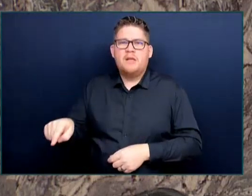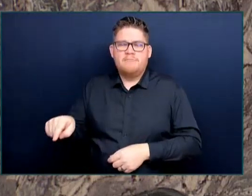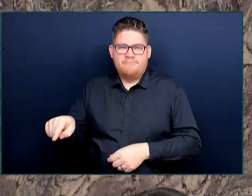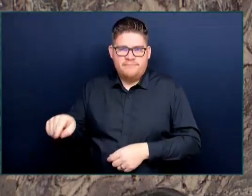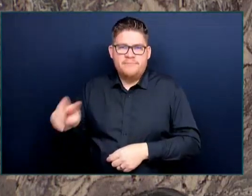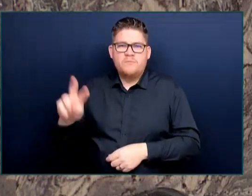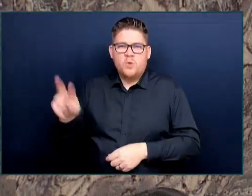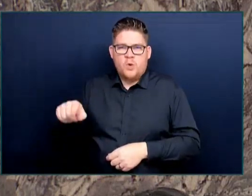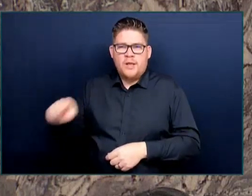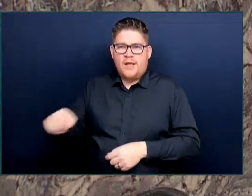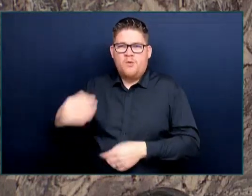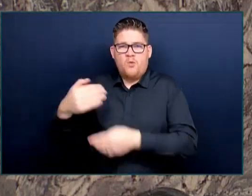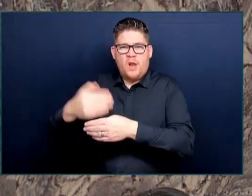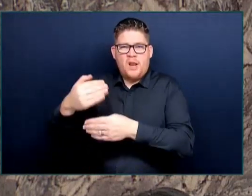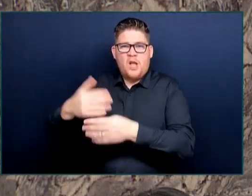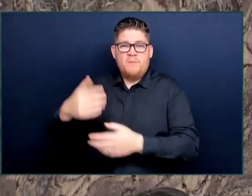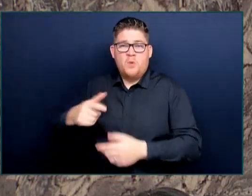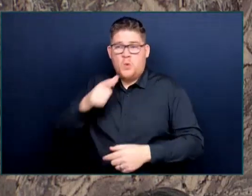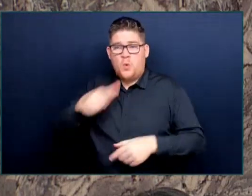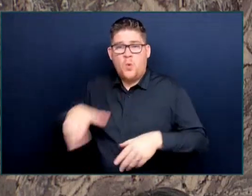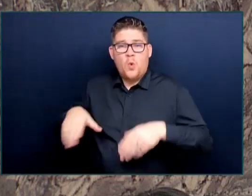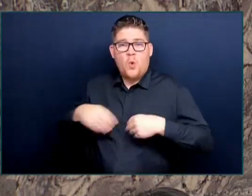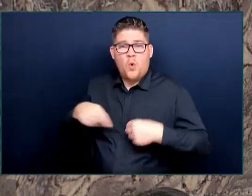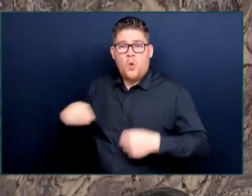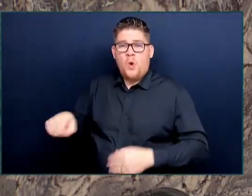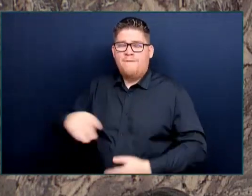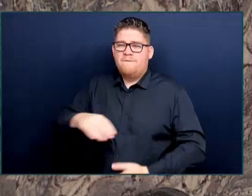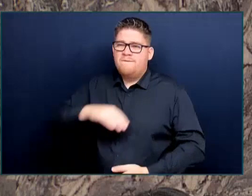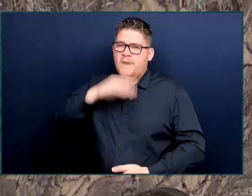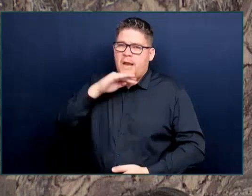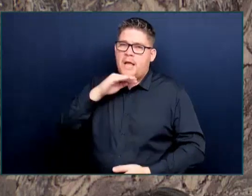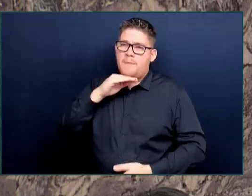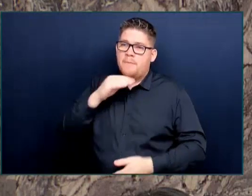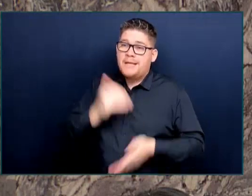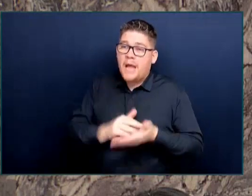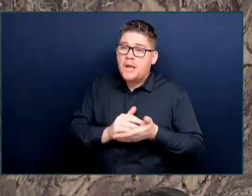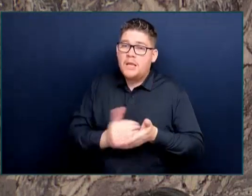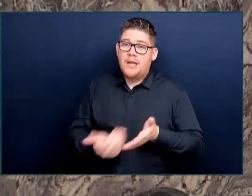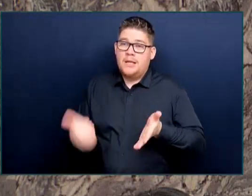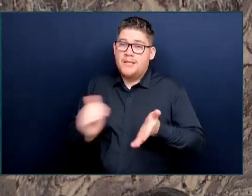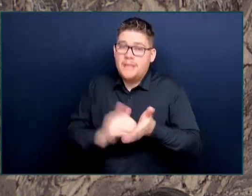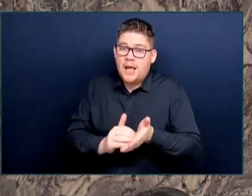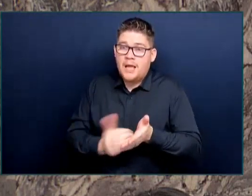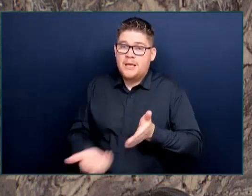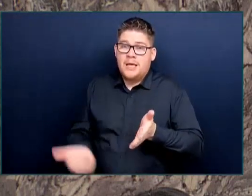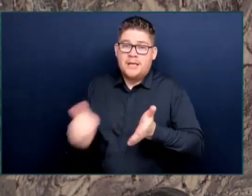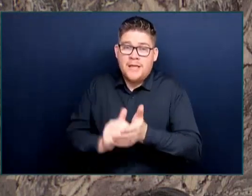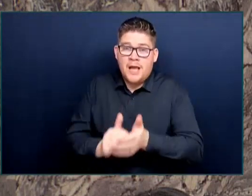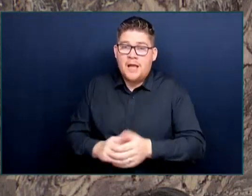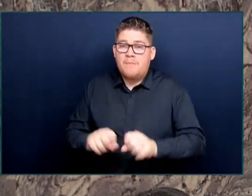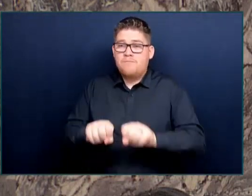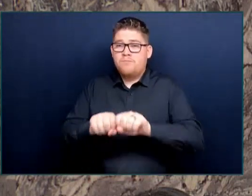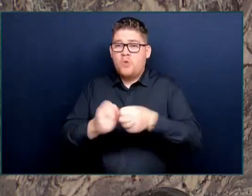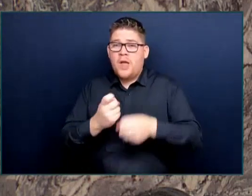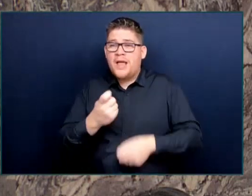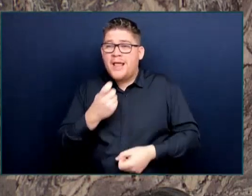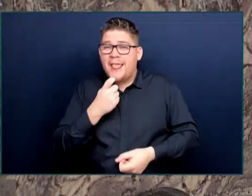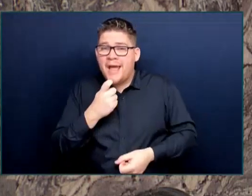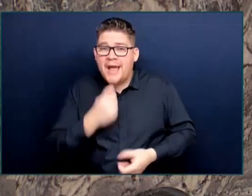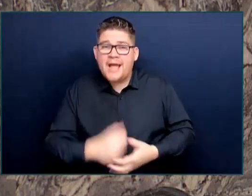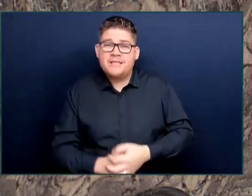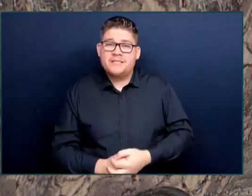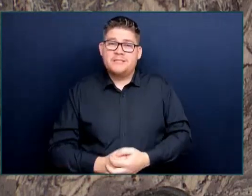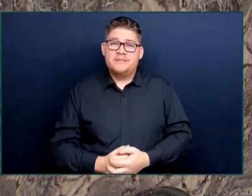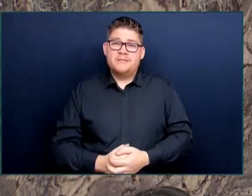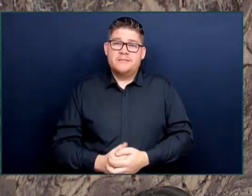I quote, broken glass, used needles, human excrement, we seem to be left to our own devices. End quote.